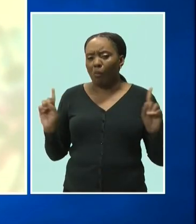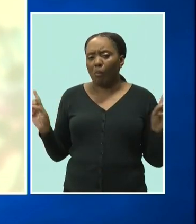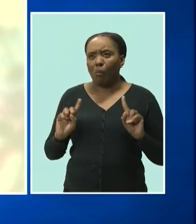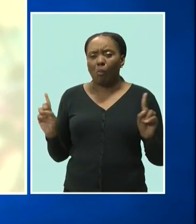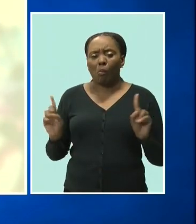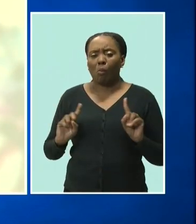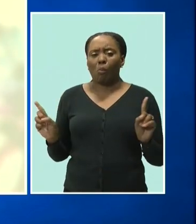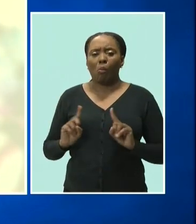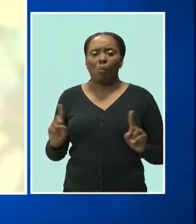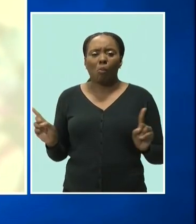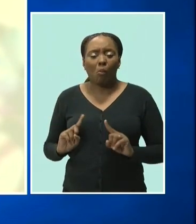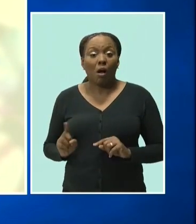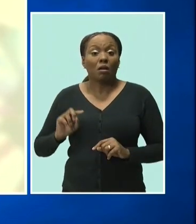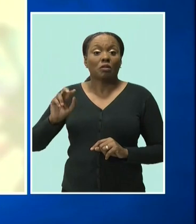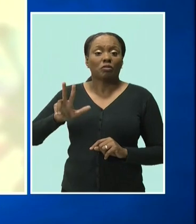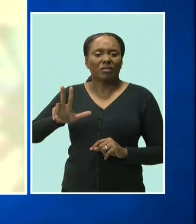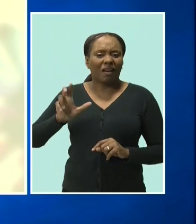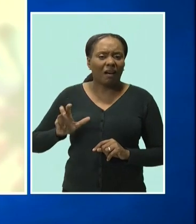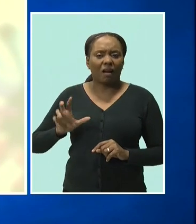those toppling numbers, though.